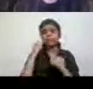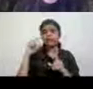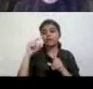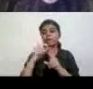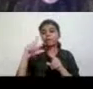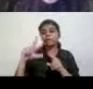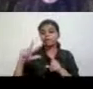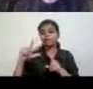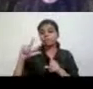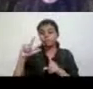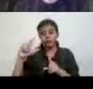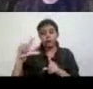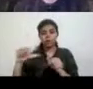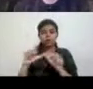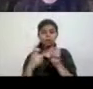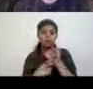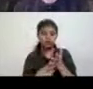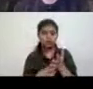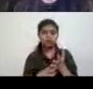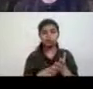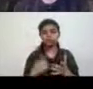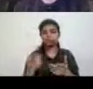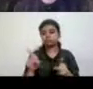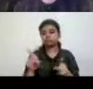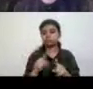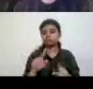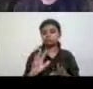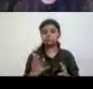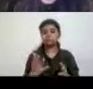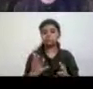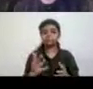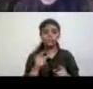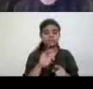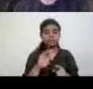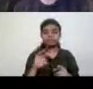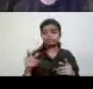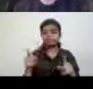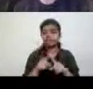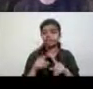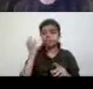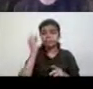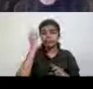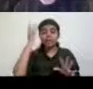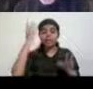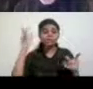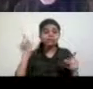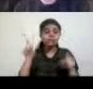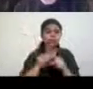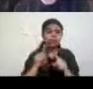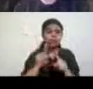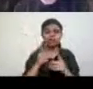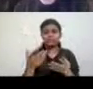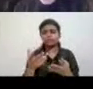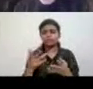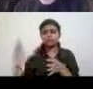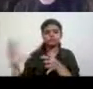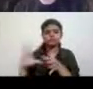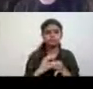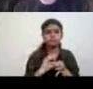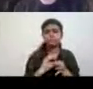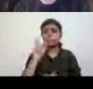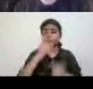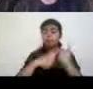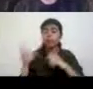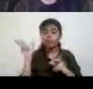you can see from their terms, they navigate the space between brilliance and madness, the hearing voices network for people who hear voices.